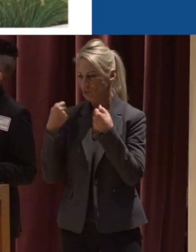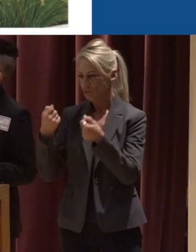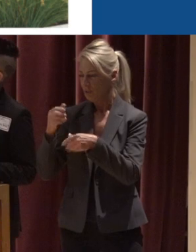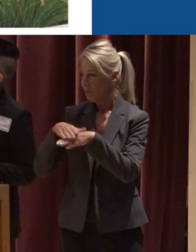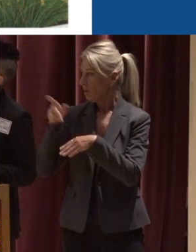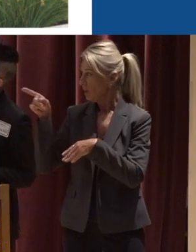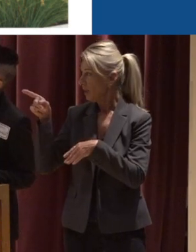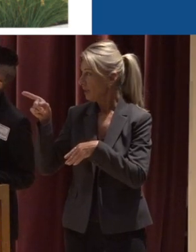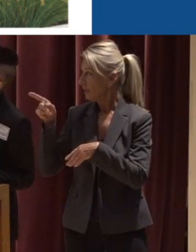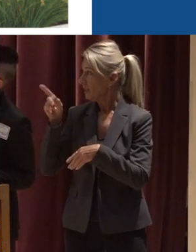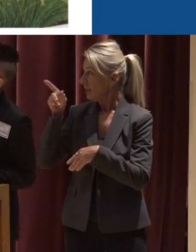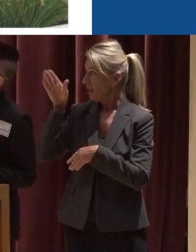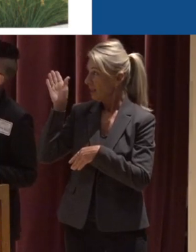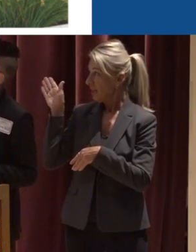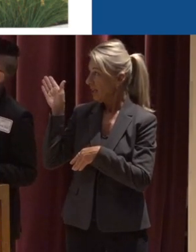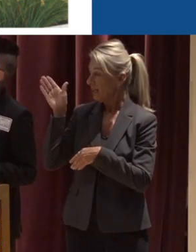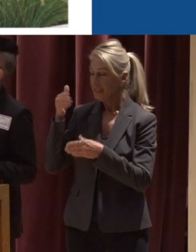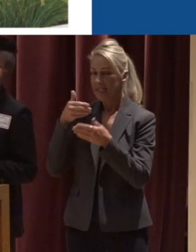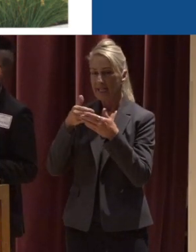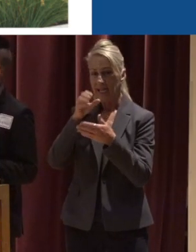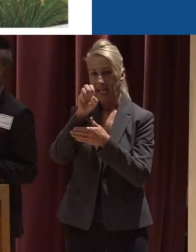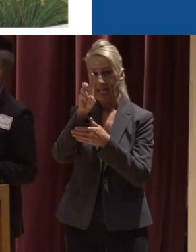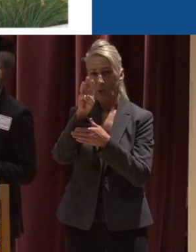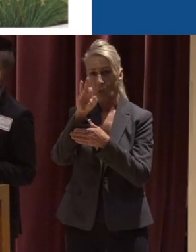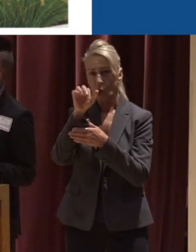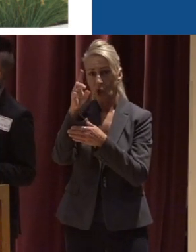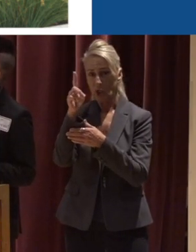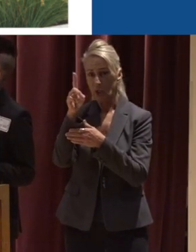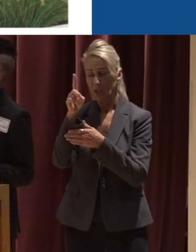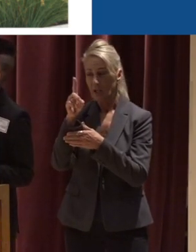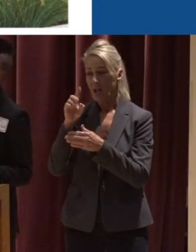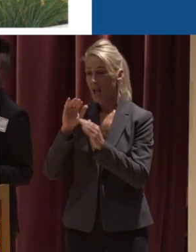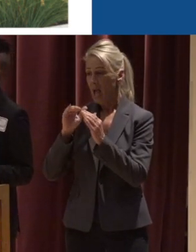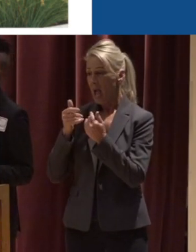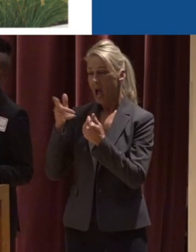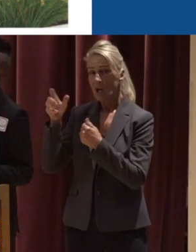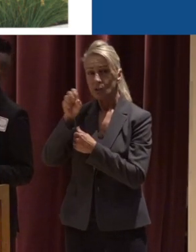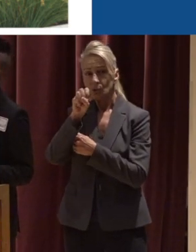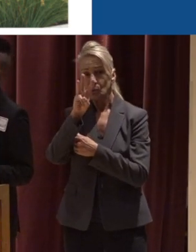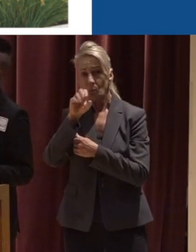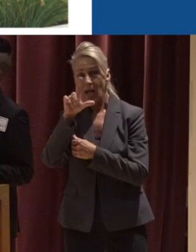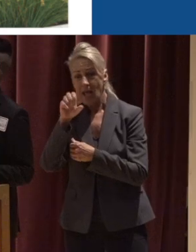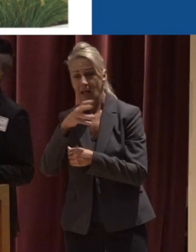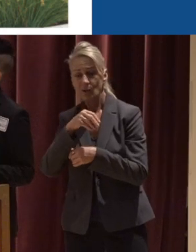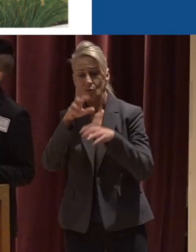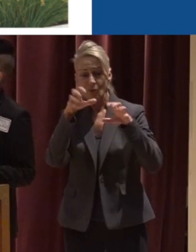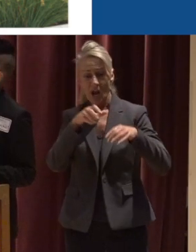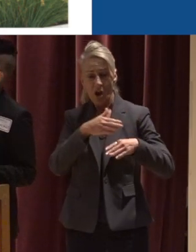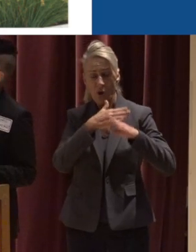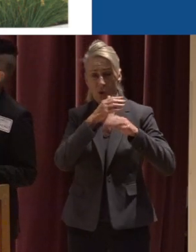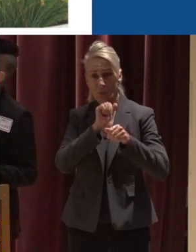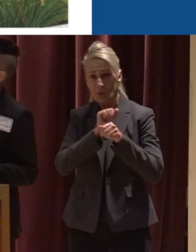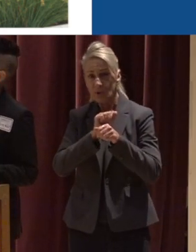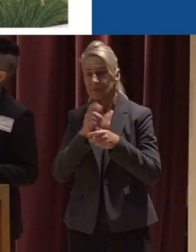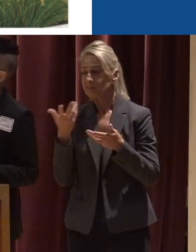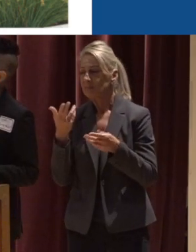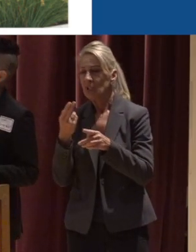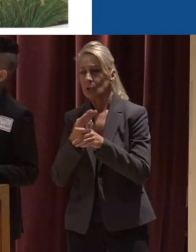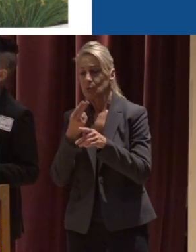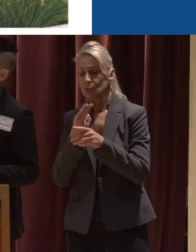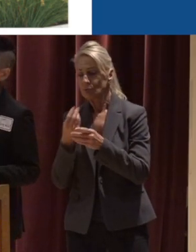And this one here is along Edwards So basically the way that swales and rain gardens work Is basically using